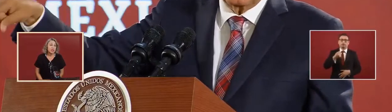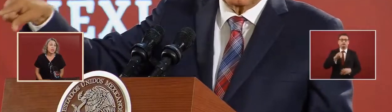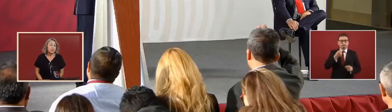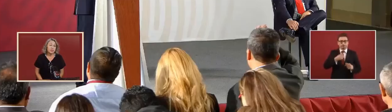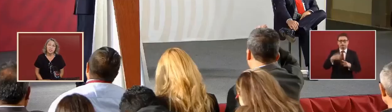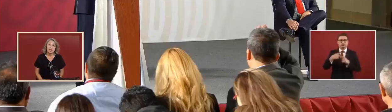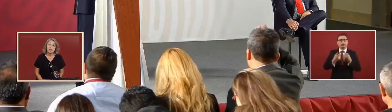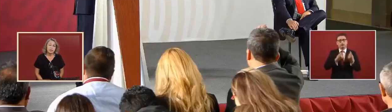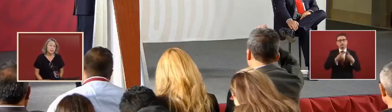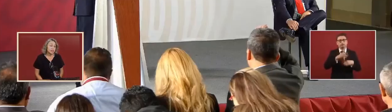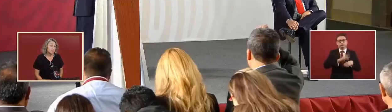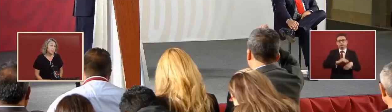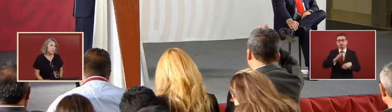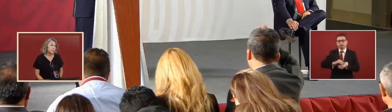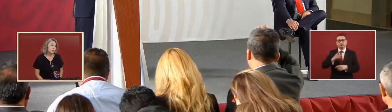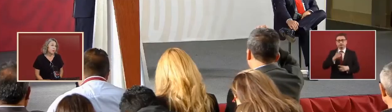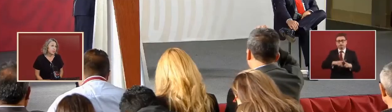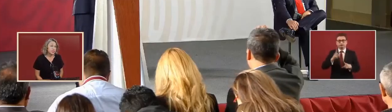permissions